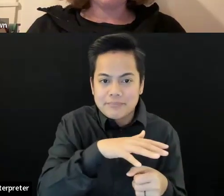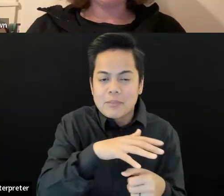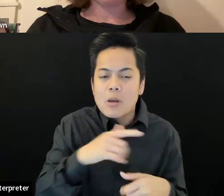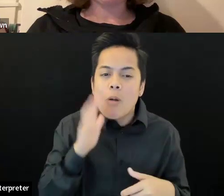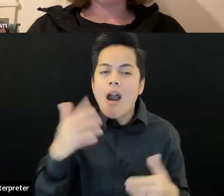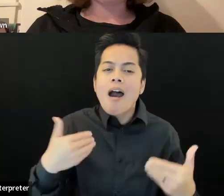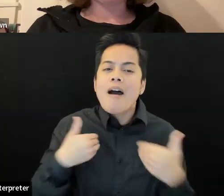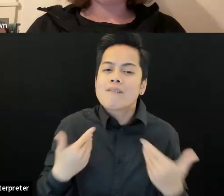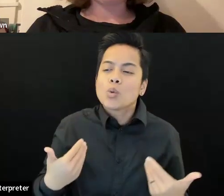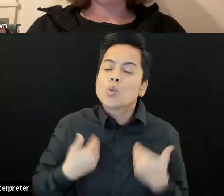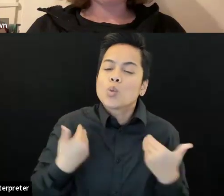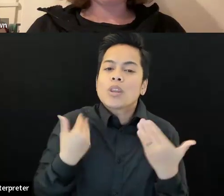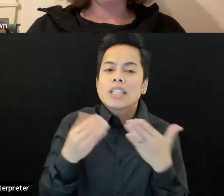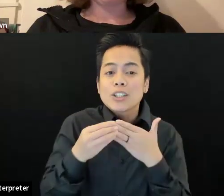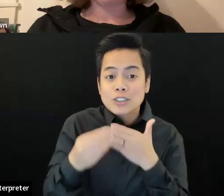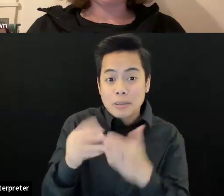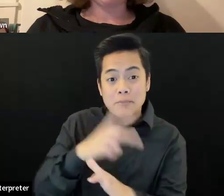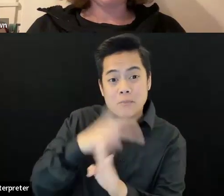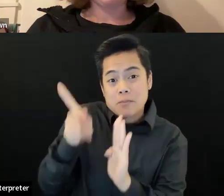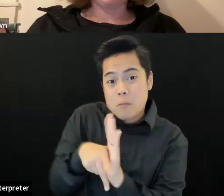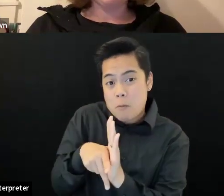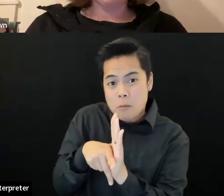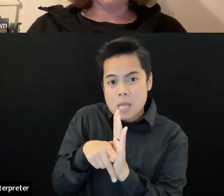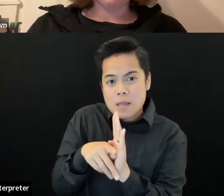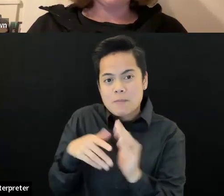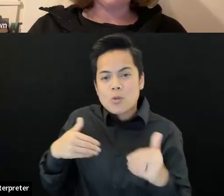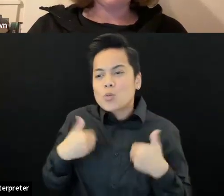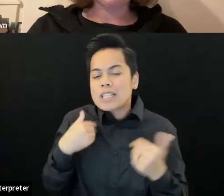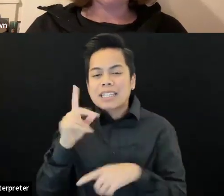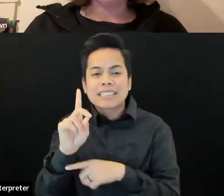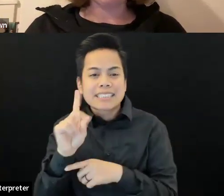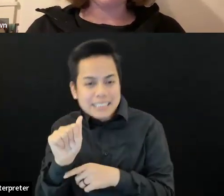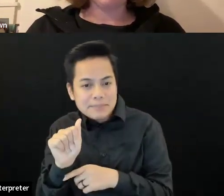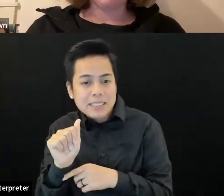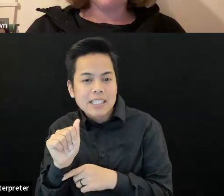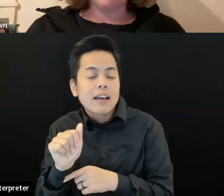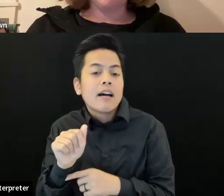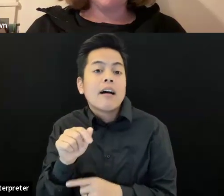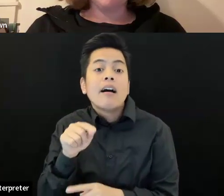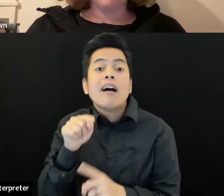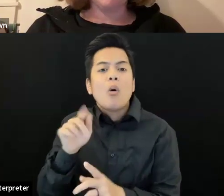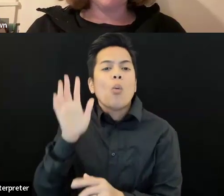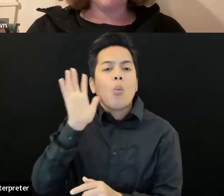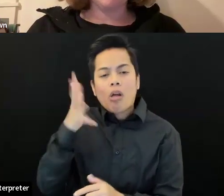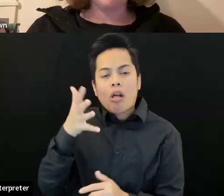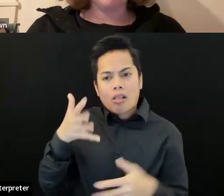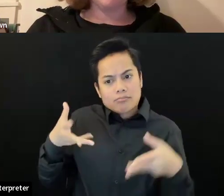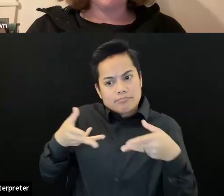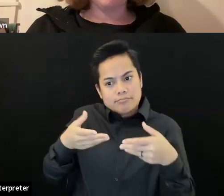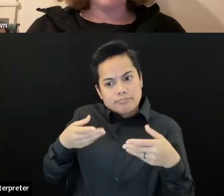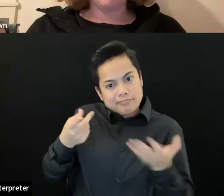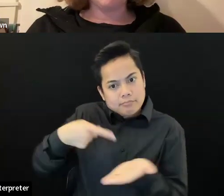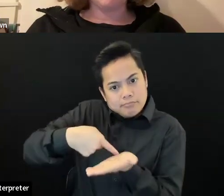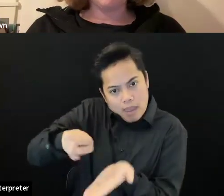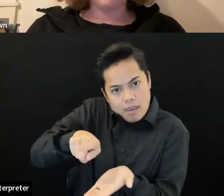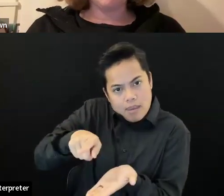for disabled youth, um, who will, um, be paid to help us, um, bring their different